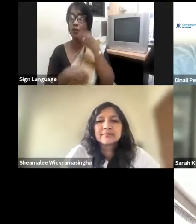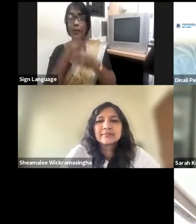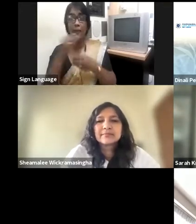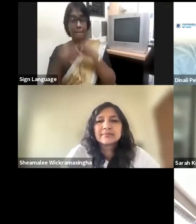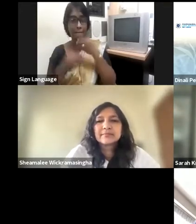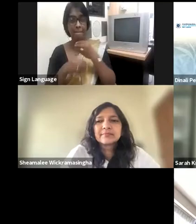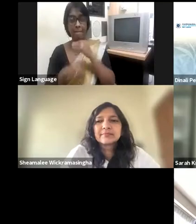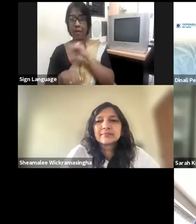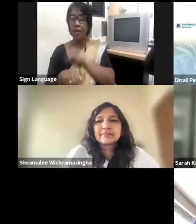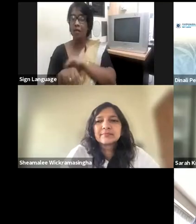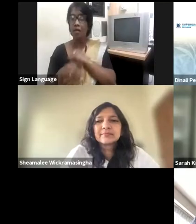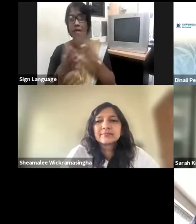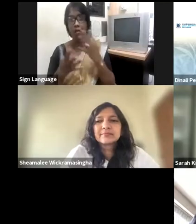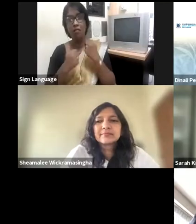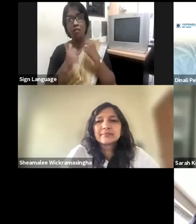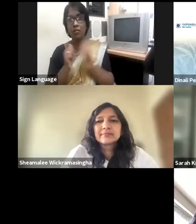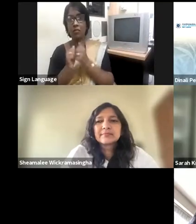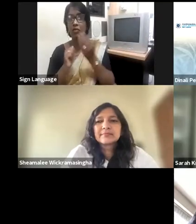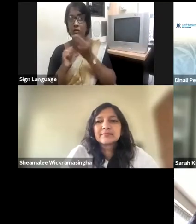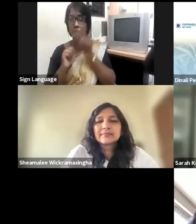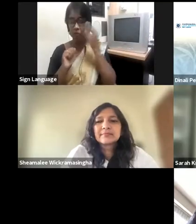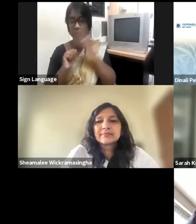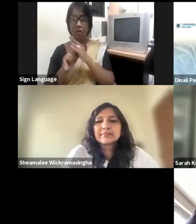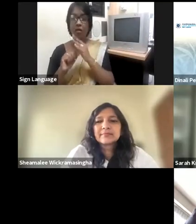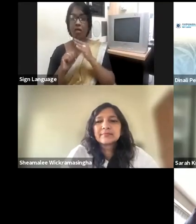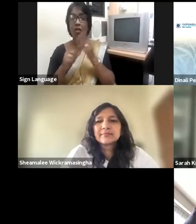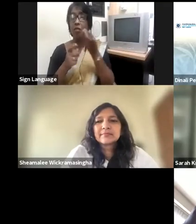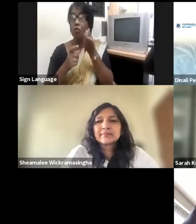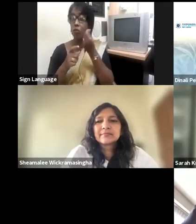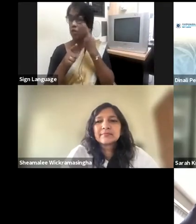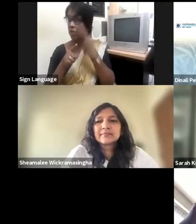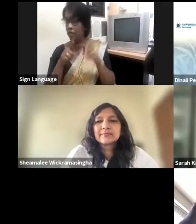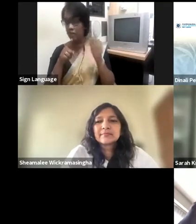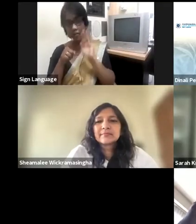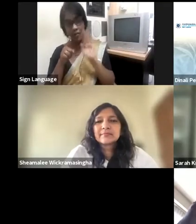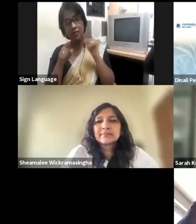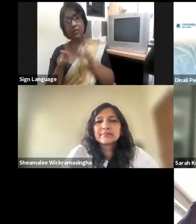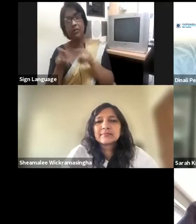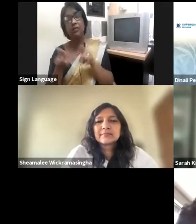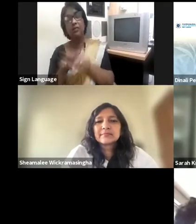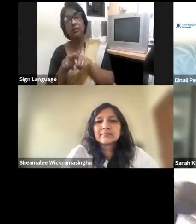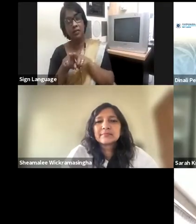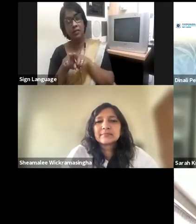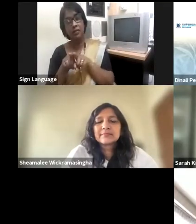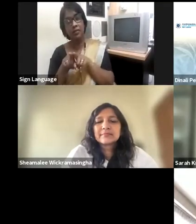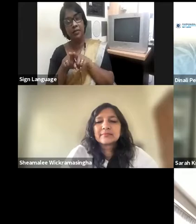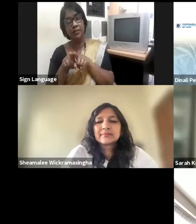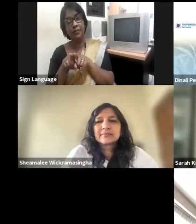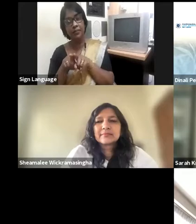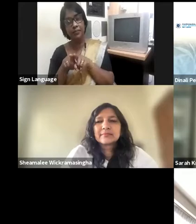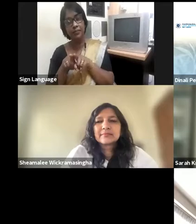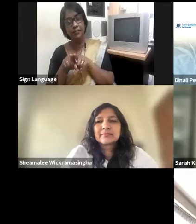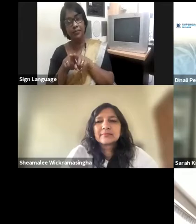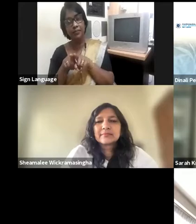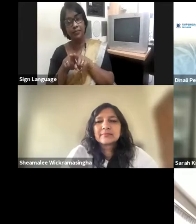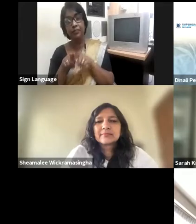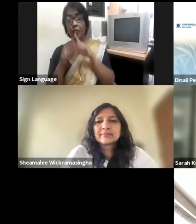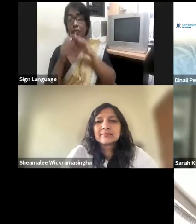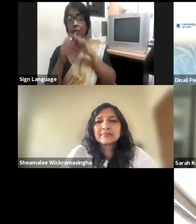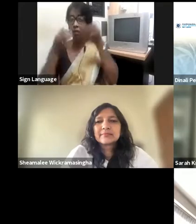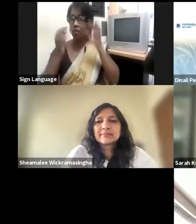financial, just not just quantitatively, but also qualitatively. We then went,